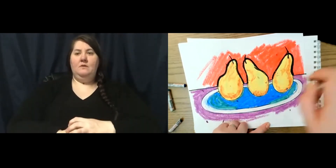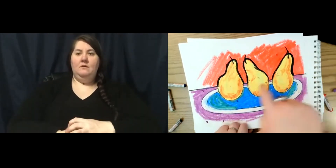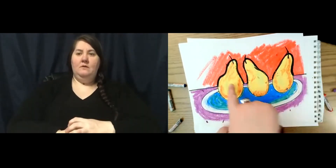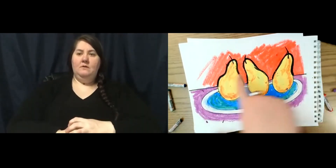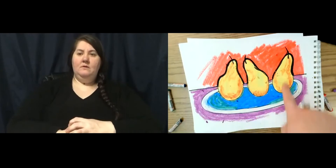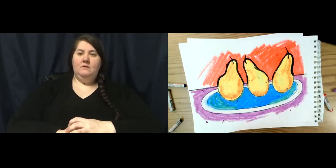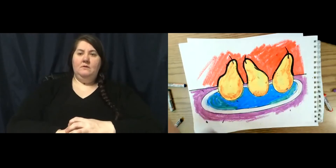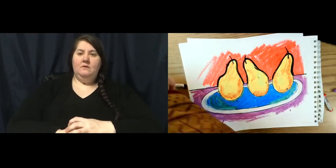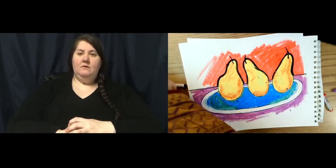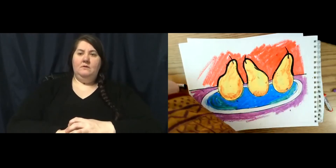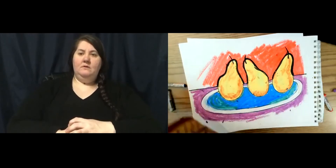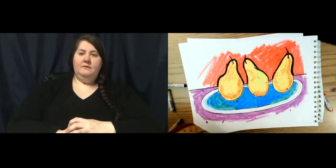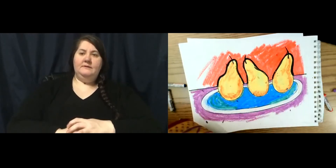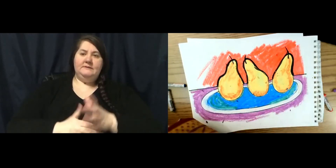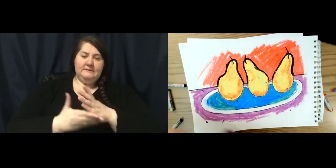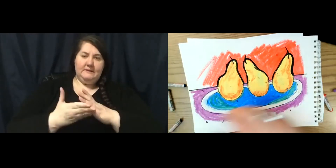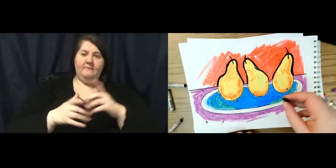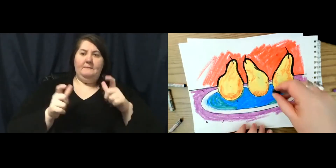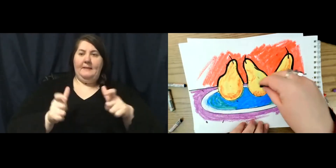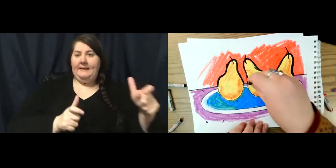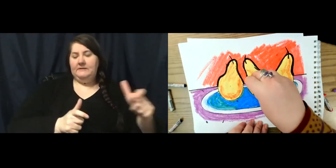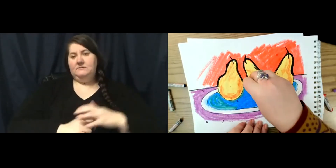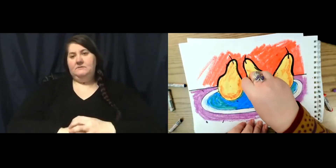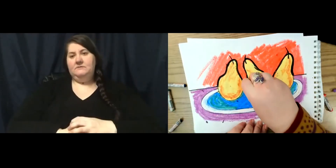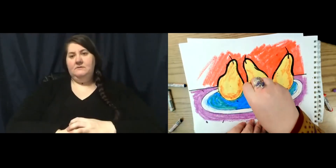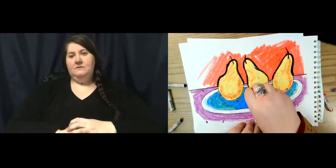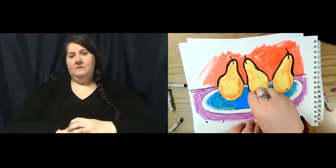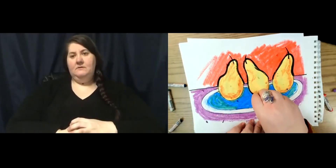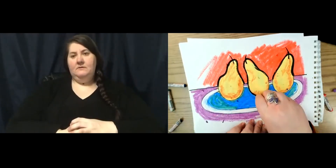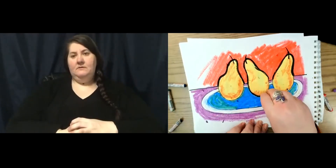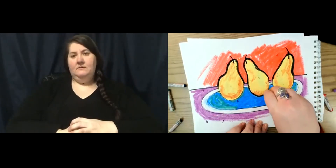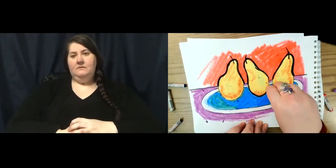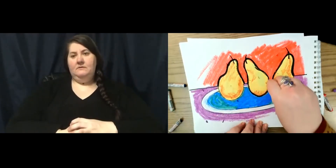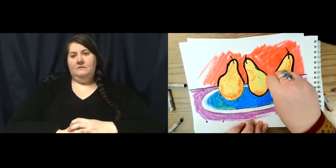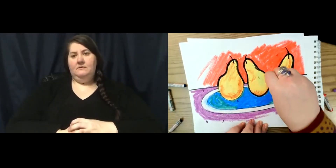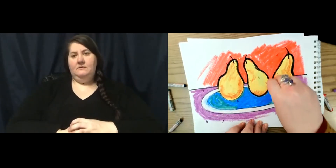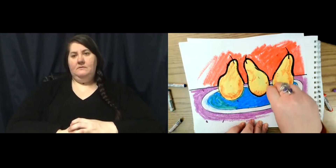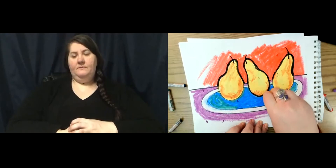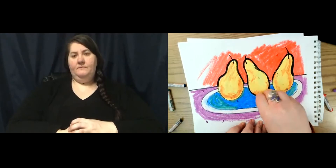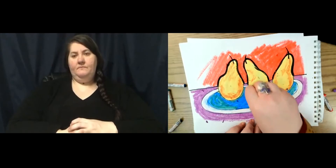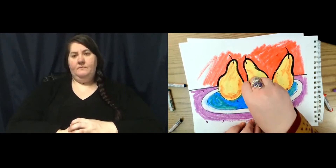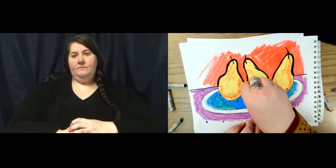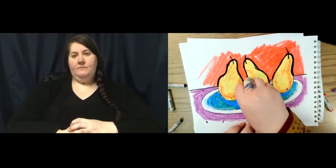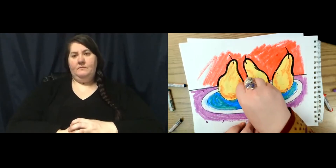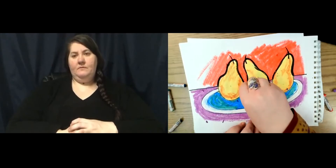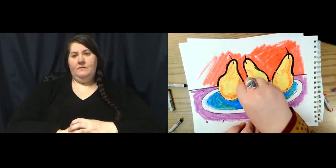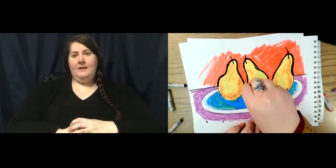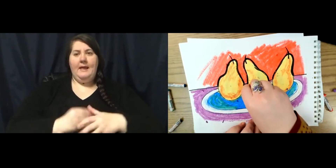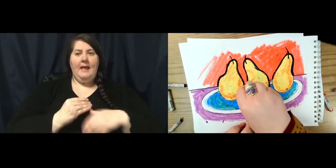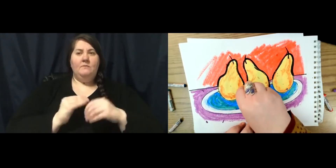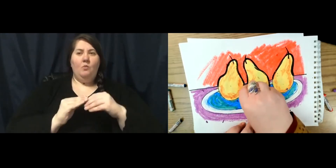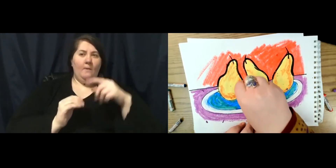some of the plate more than the other ones. You'll see here, I'm just going to add the rest of these